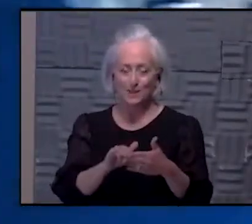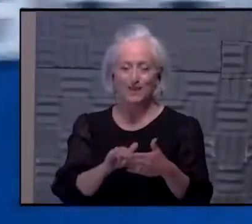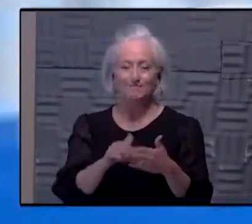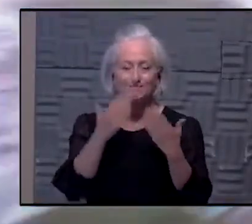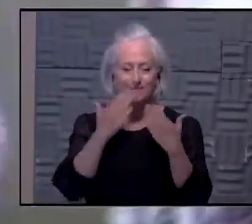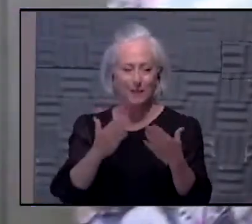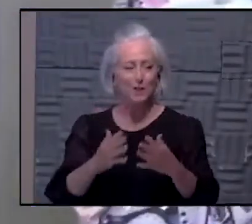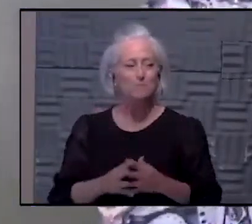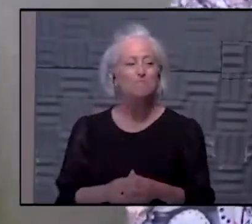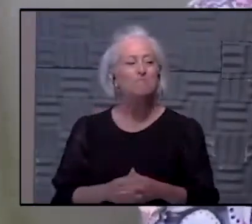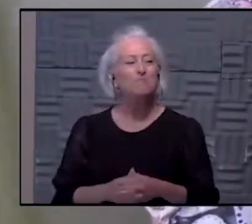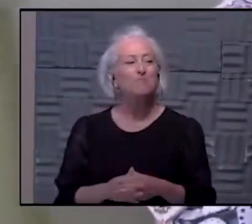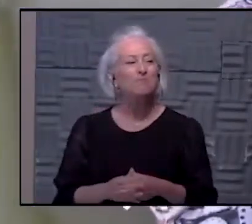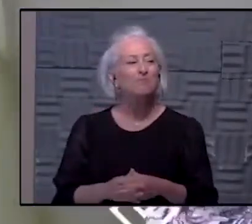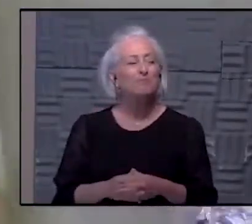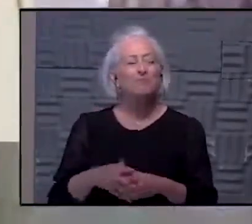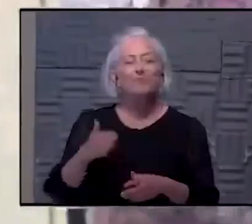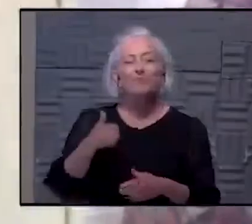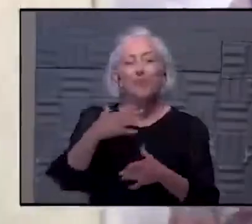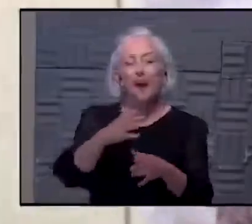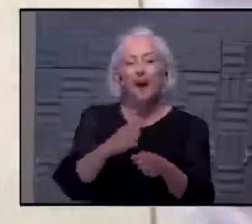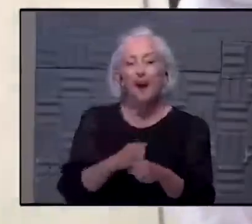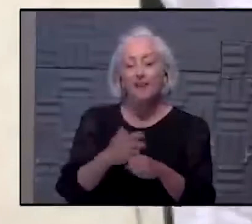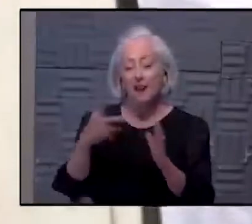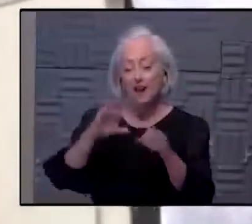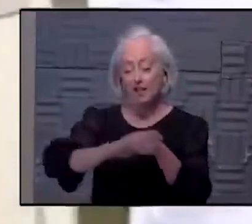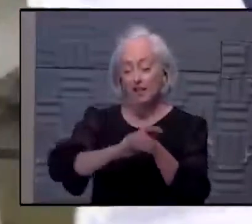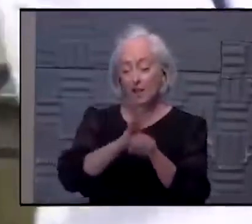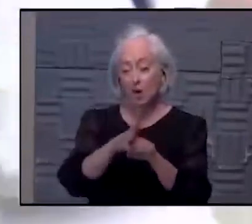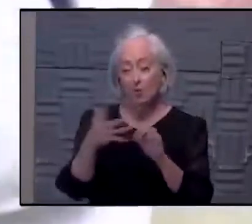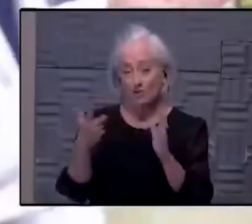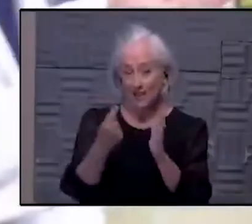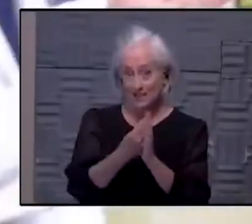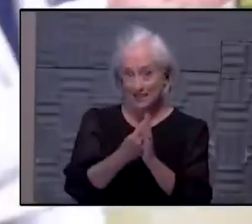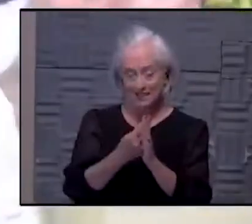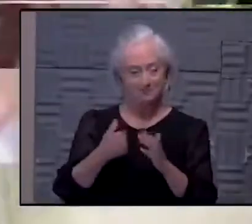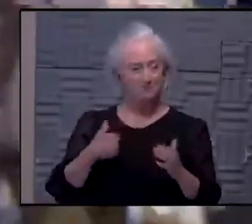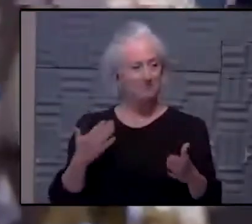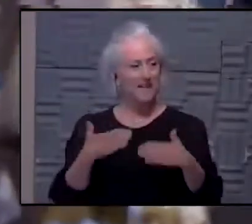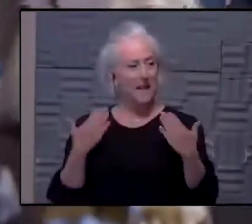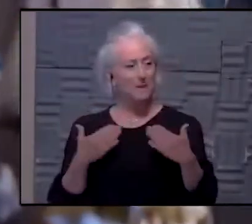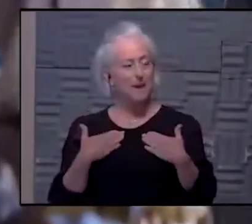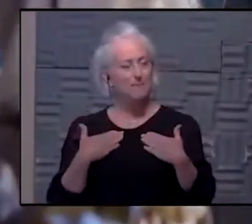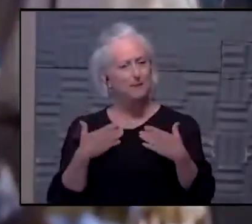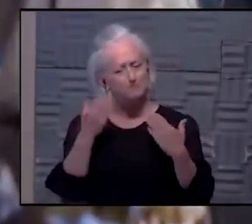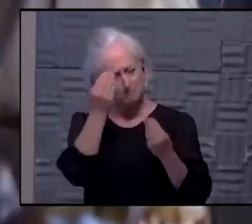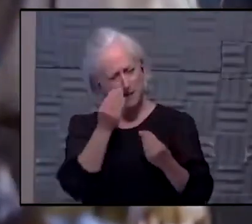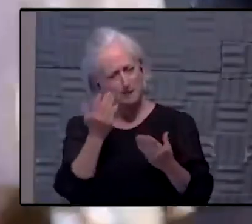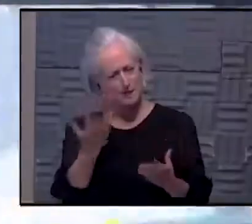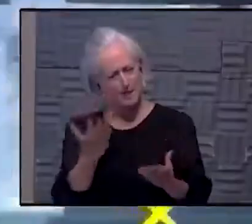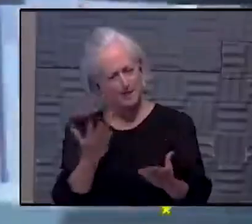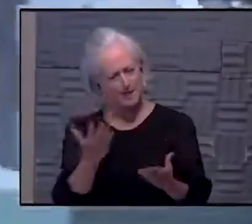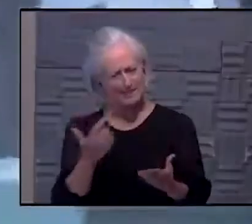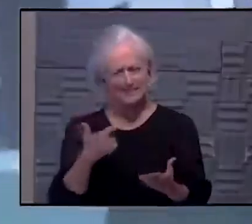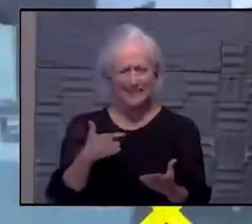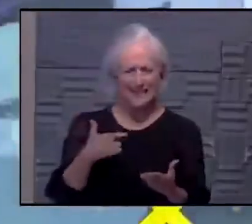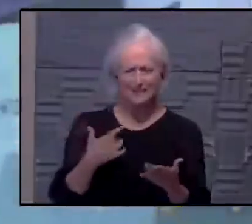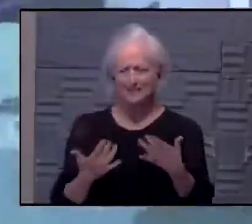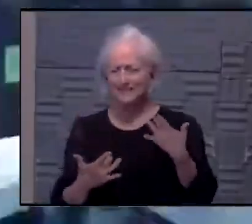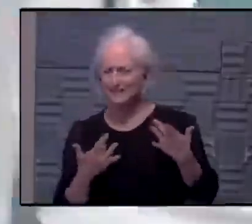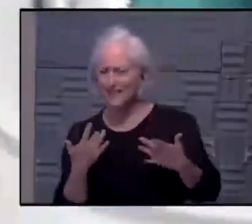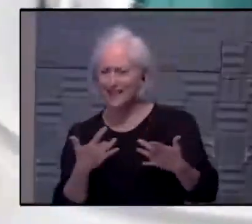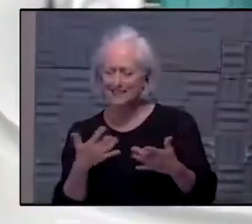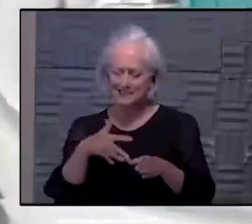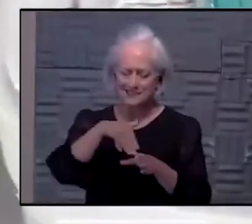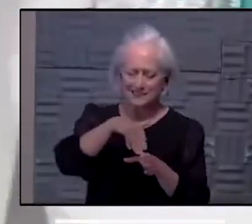I got the COVID vaccine. And you know what? I'm glad I did. I'll be honest with you. I was hesitant. I kept hearing